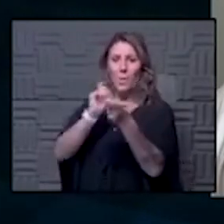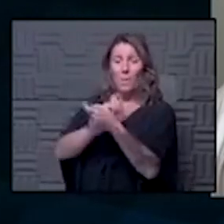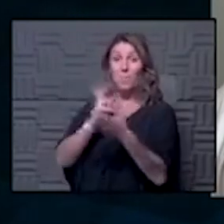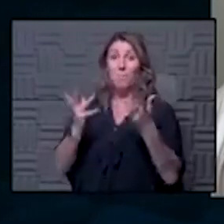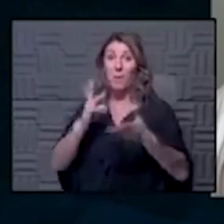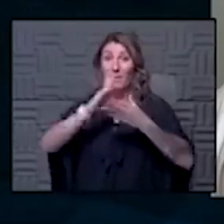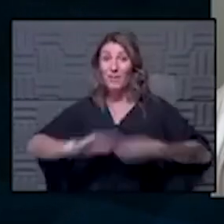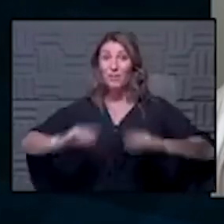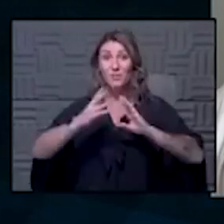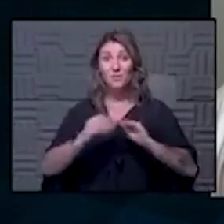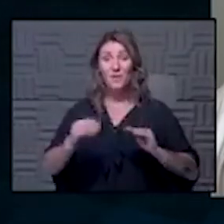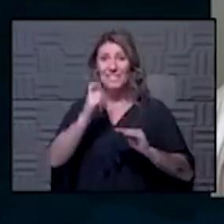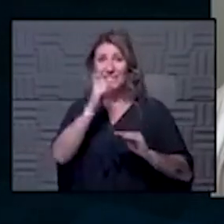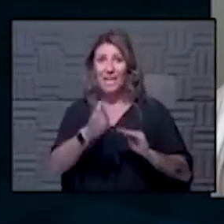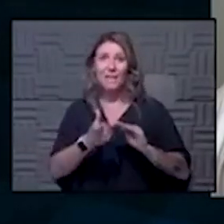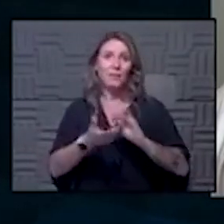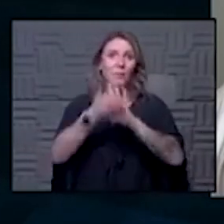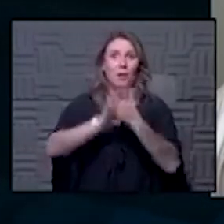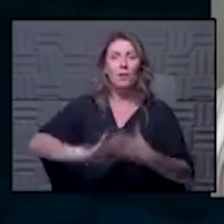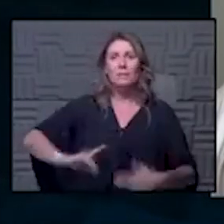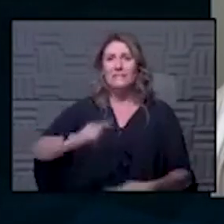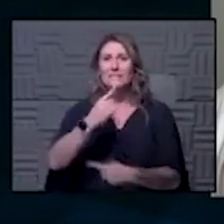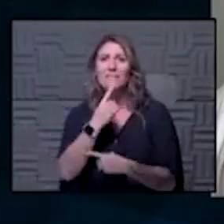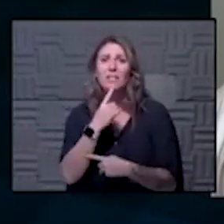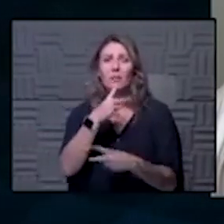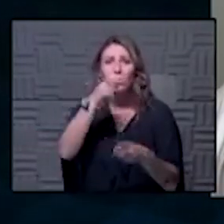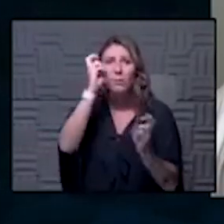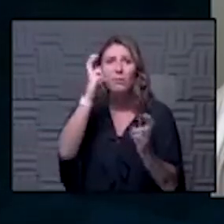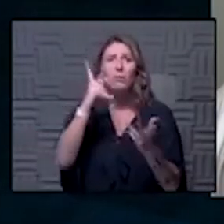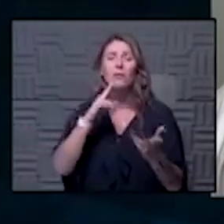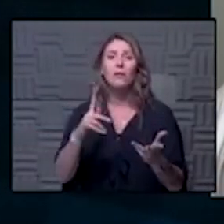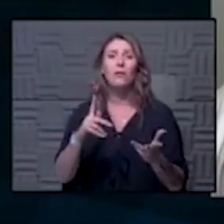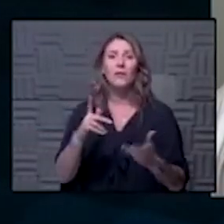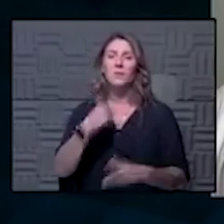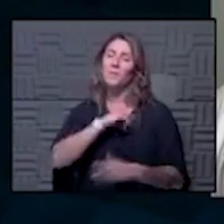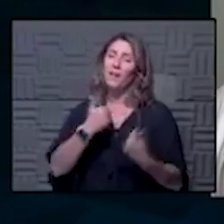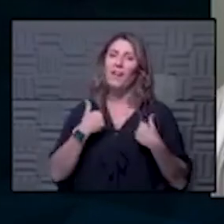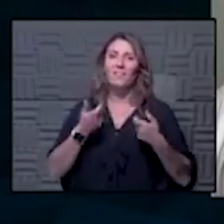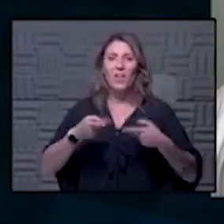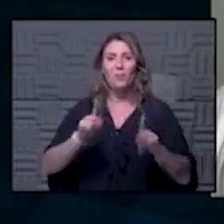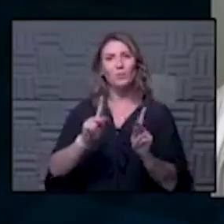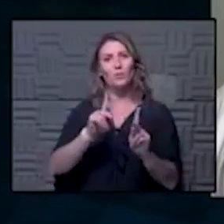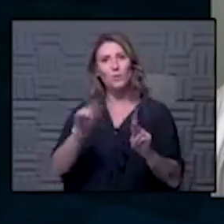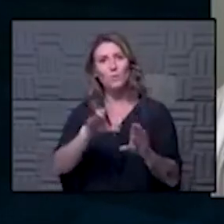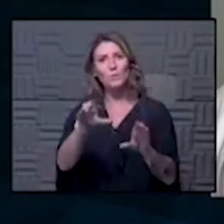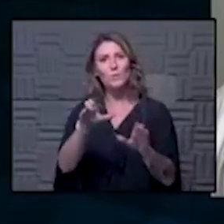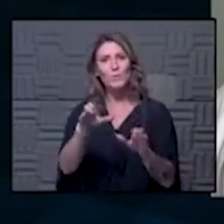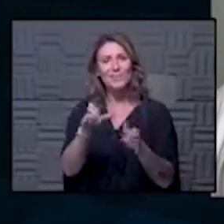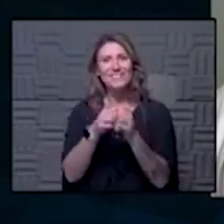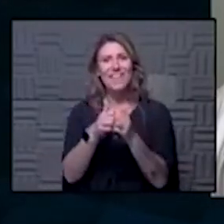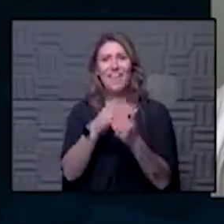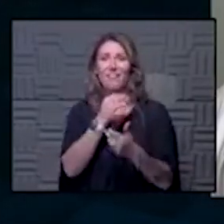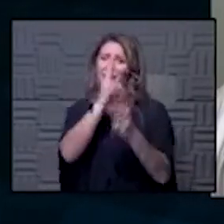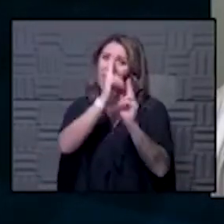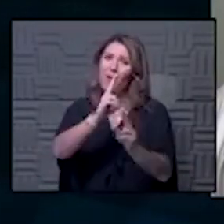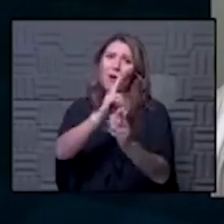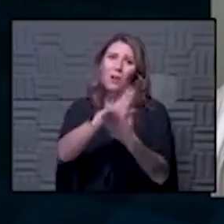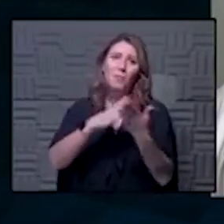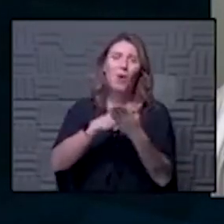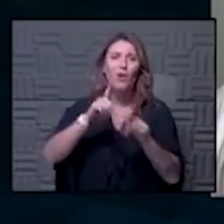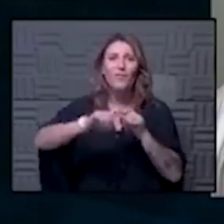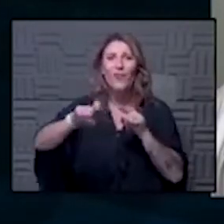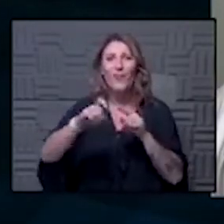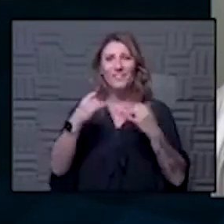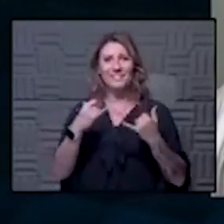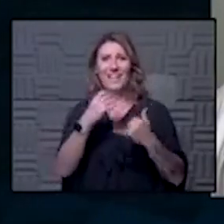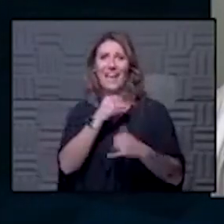doesn't have to be as severe and chronic so we all have that opportunity to do the right thing together and i'm just so honored to be a part of this call and to work right